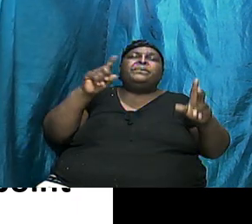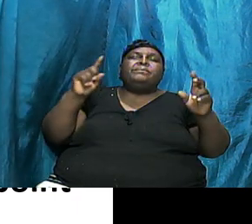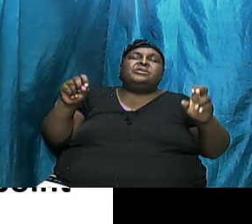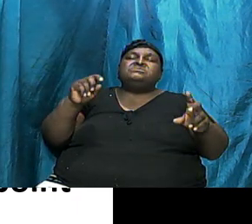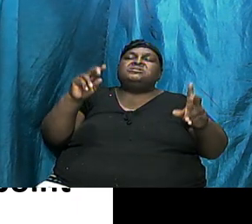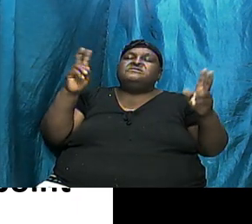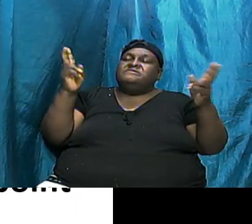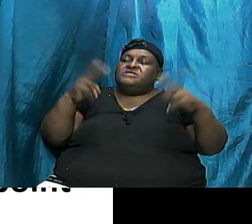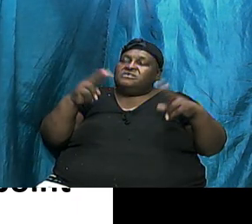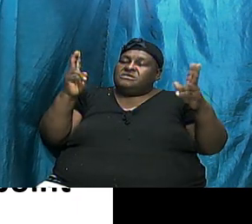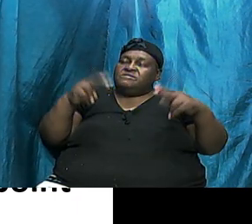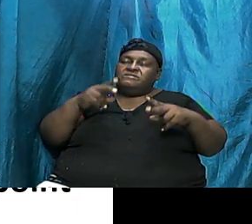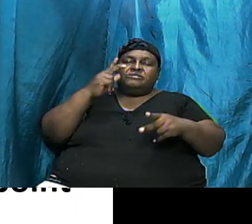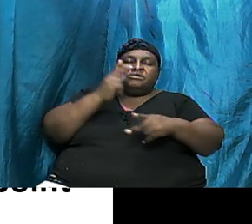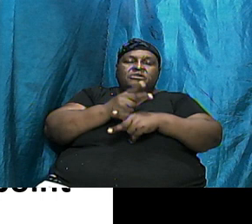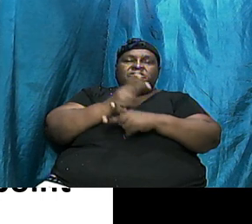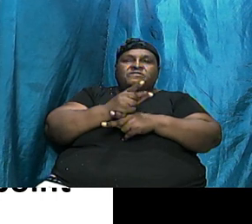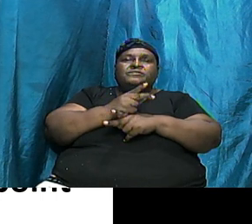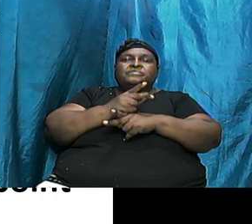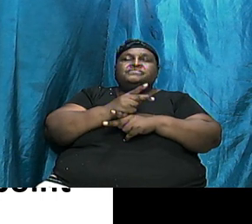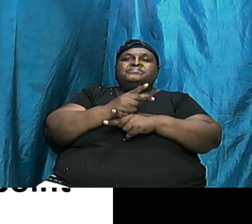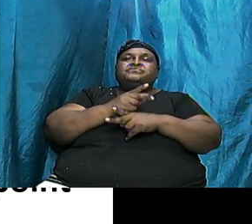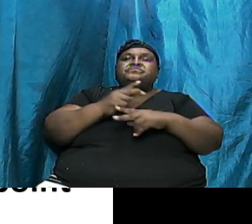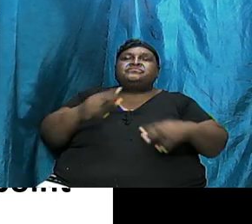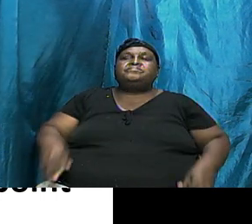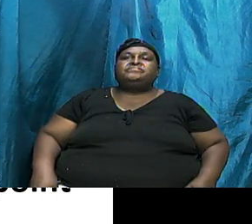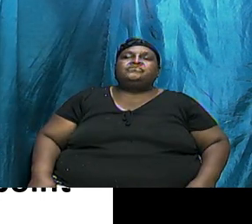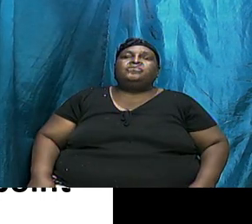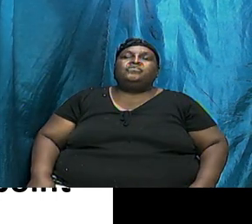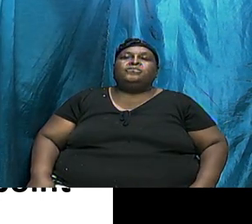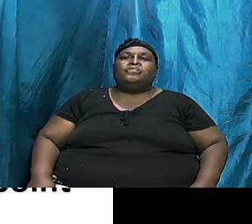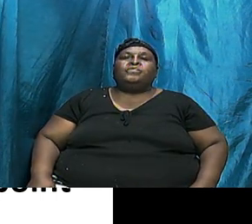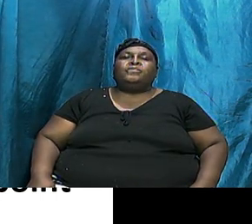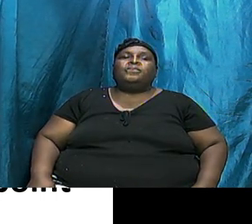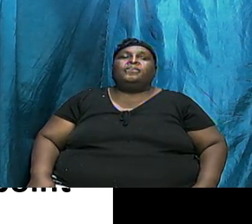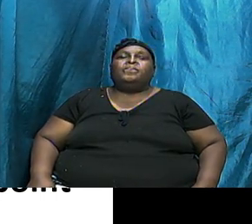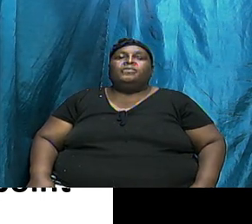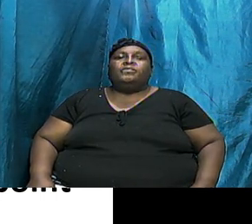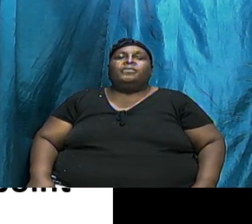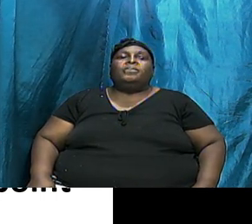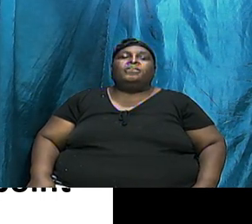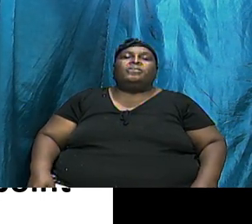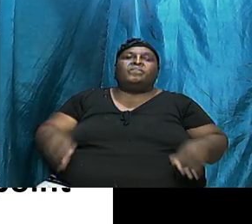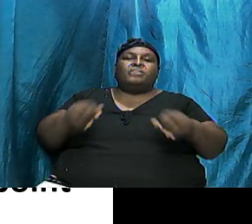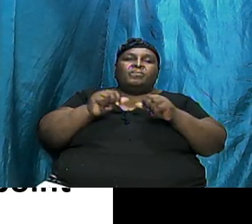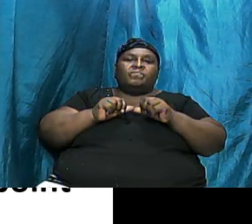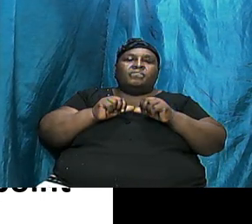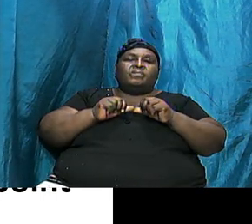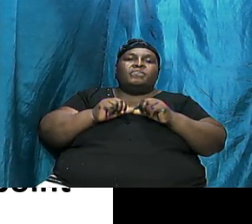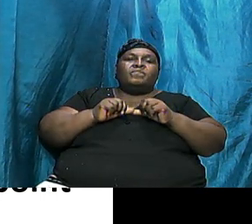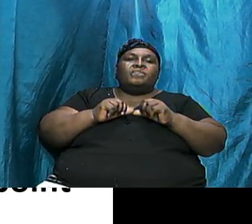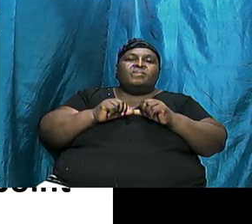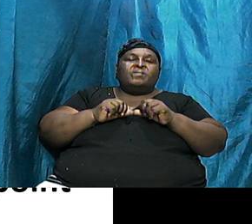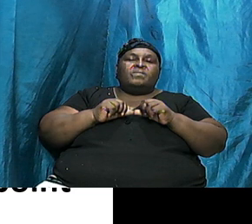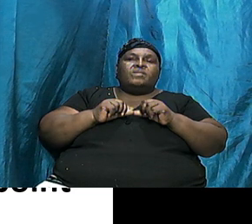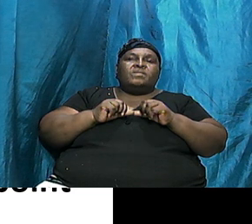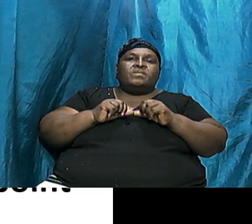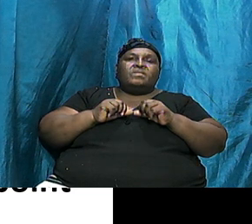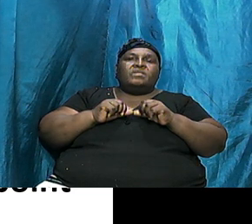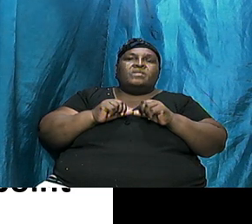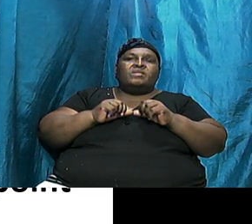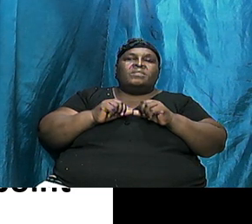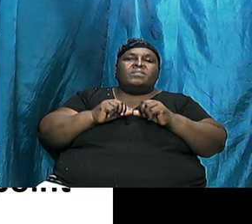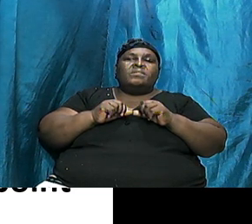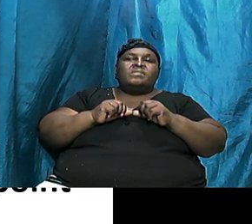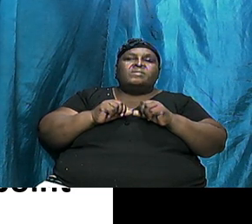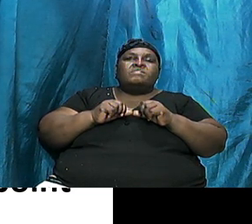Very Very Careful And So Let Us Just Continue I Think The Time Is On Us We Are Going To Wrapping